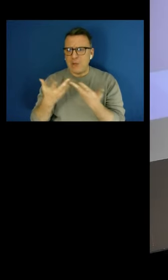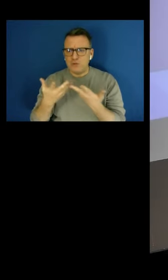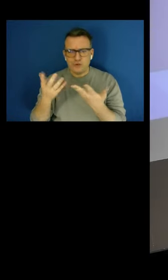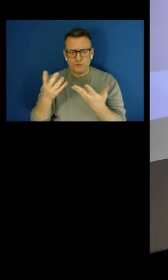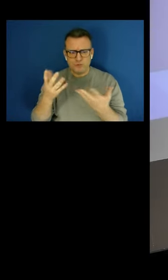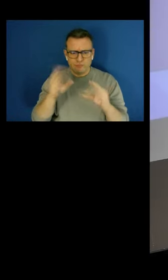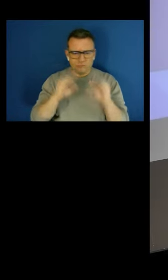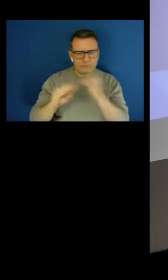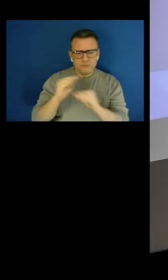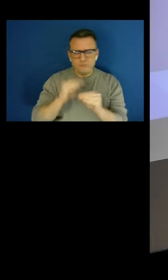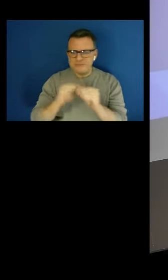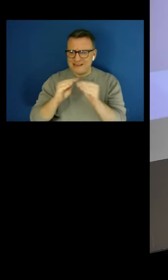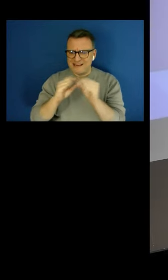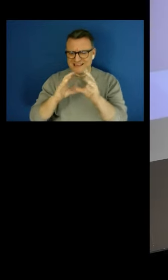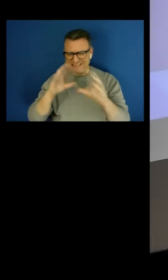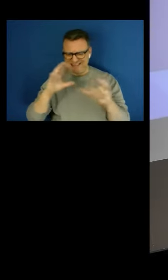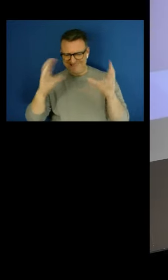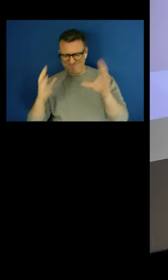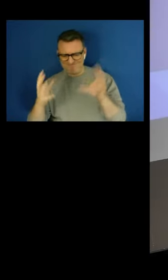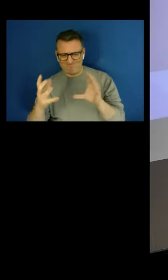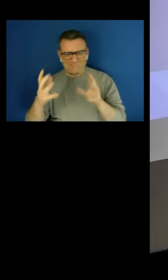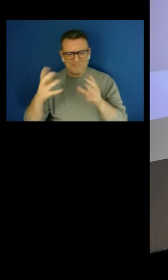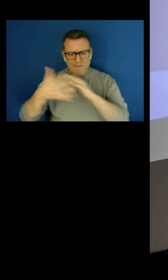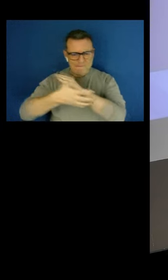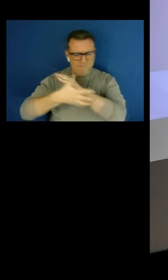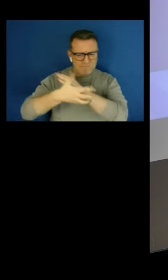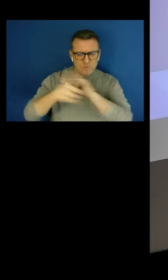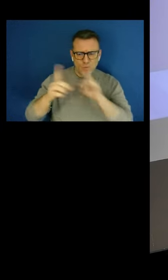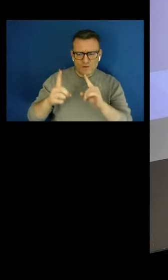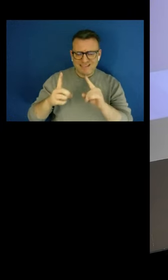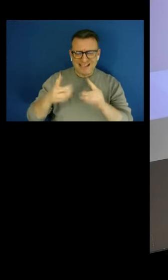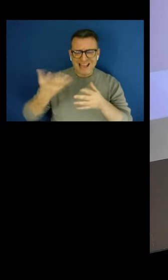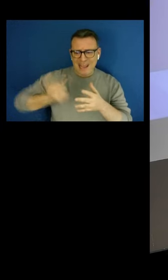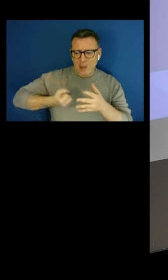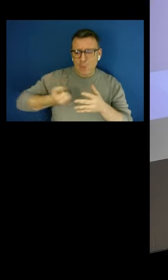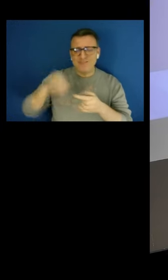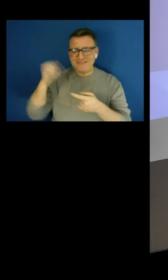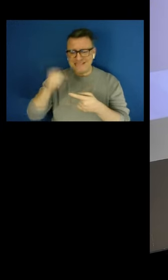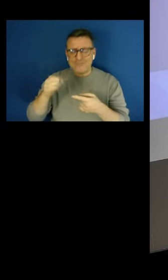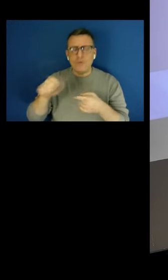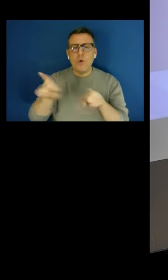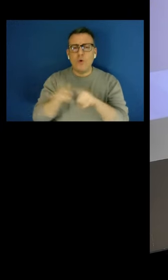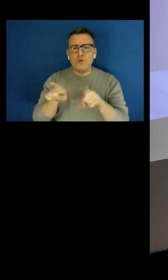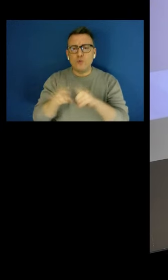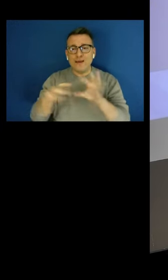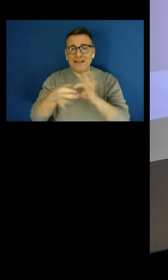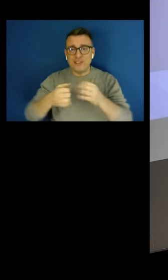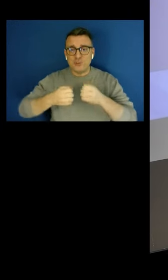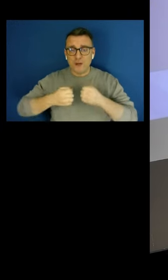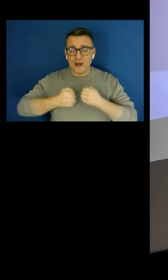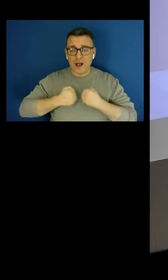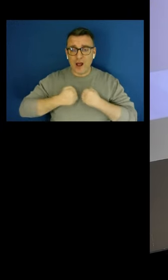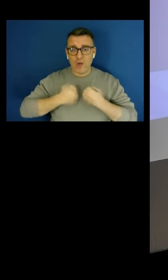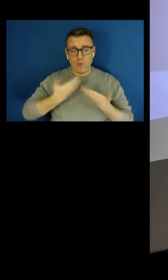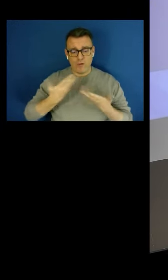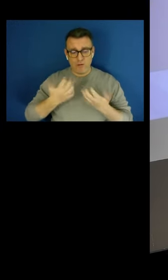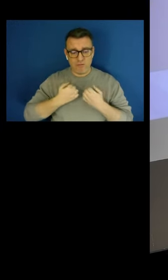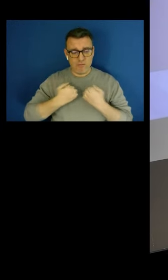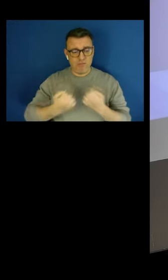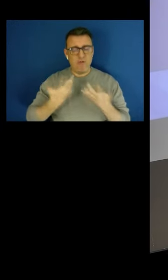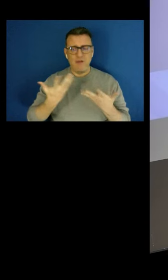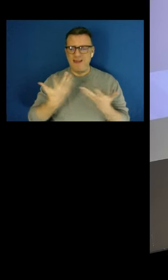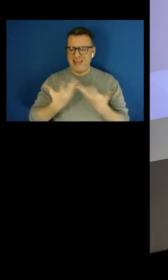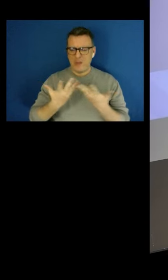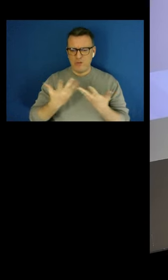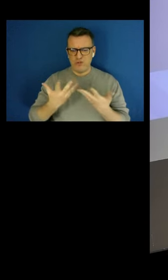dimensions of poverty so not only income but in relation to our own measurement how do we measure the lack